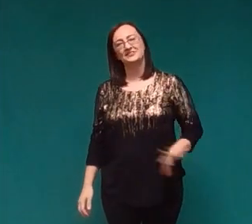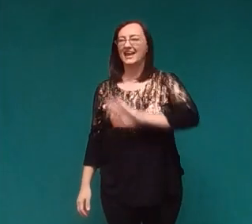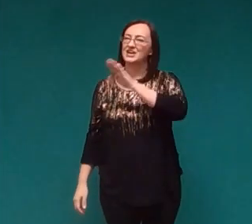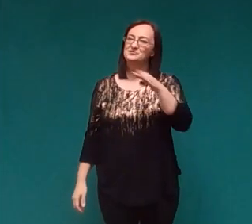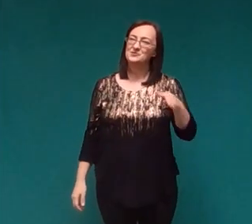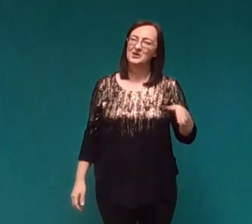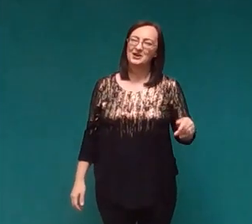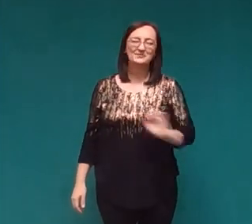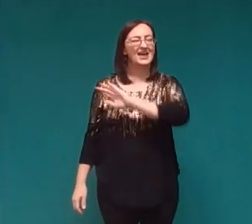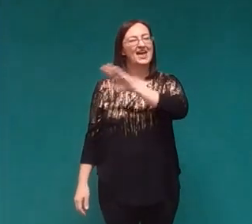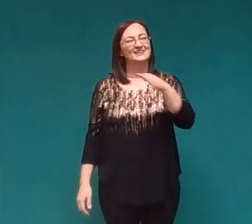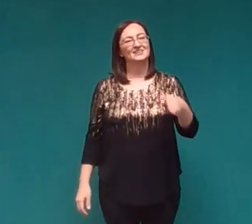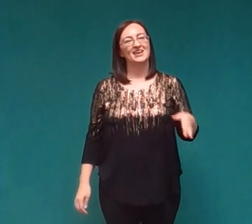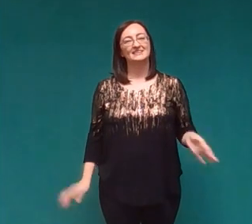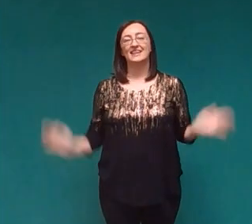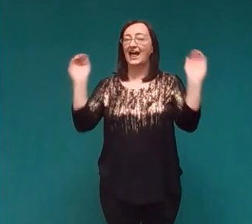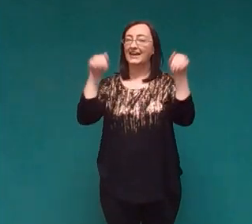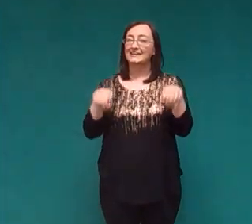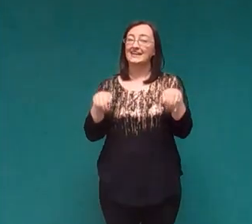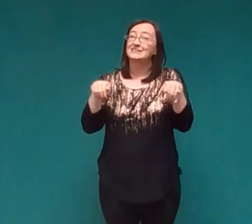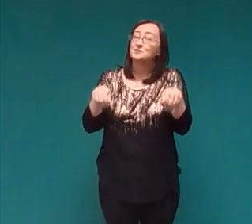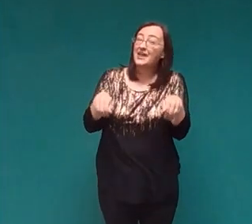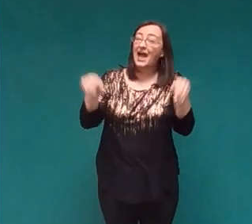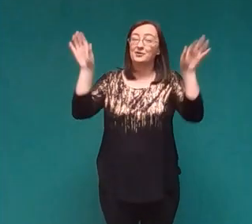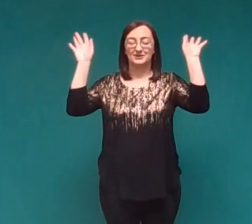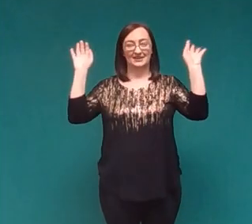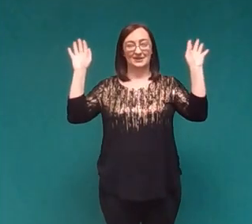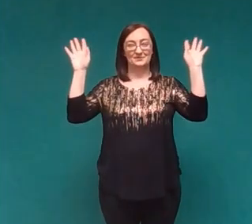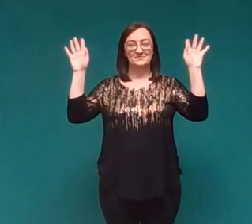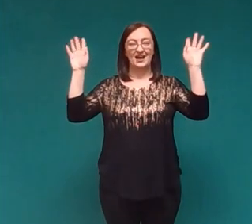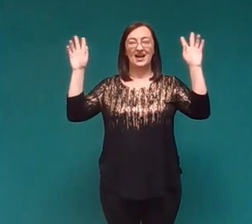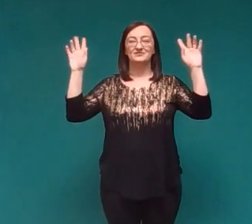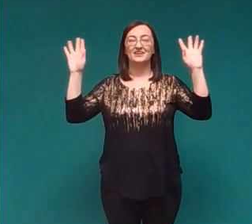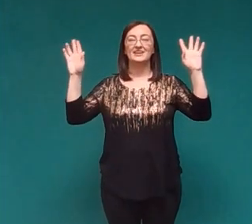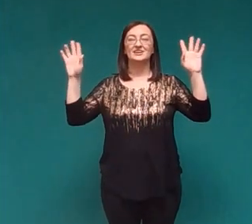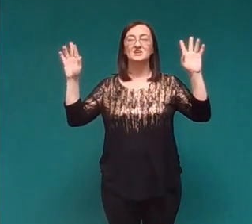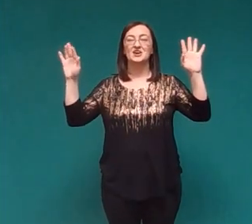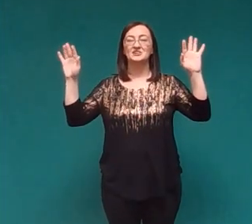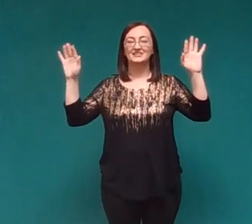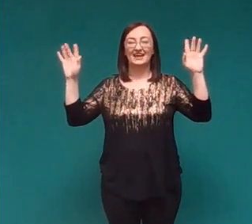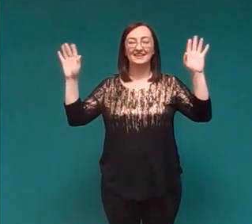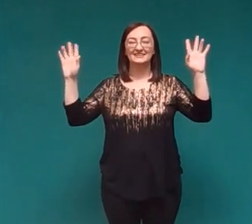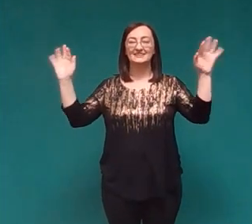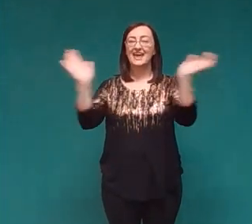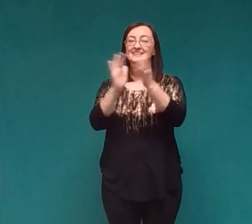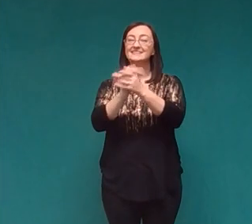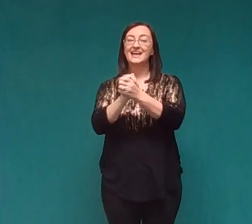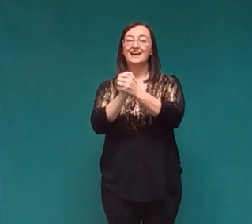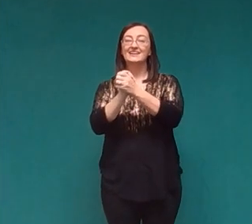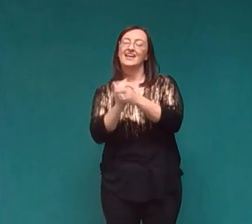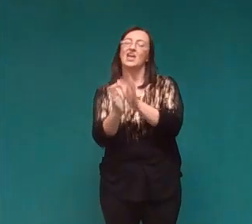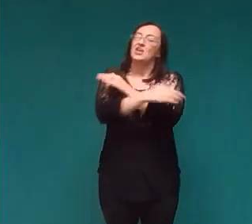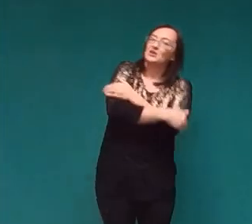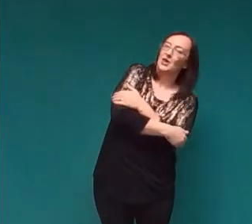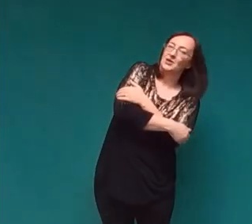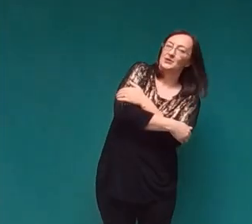soft and warm, just like kittens. Keep my fingers nice and